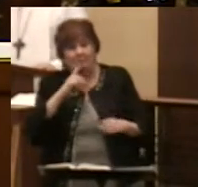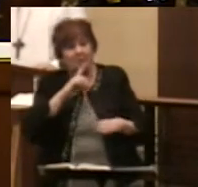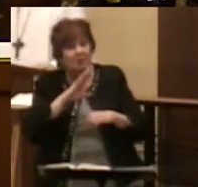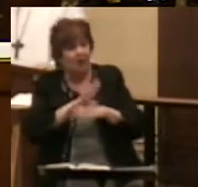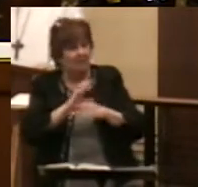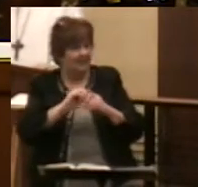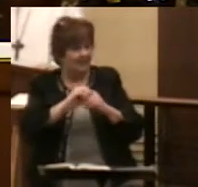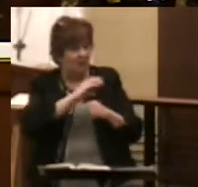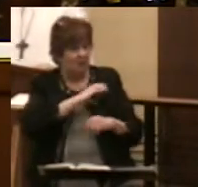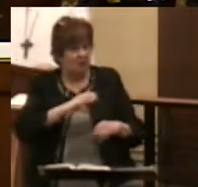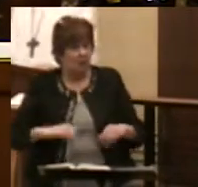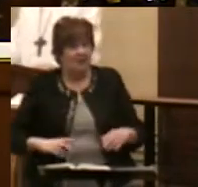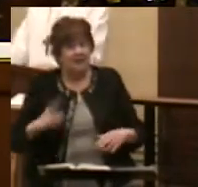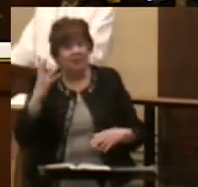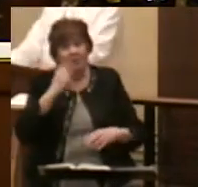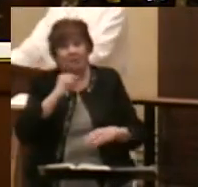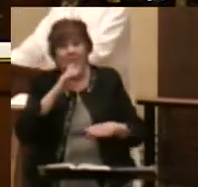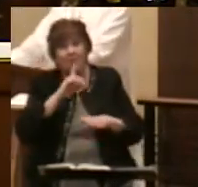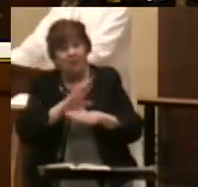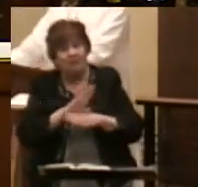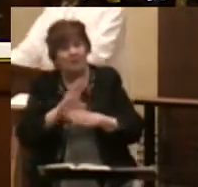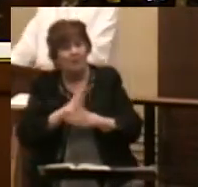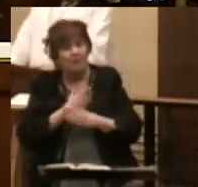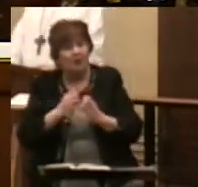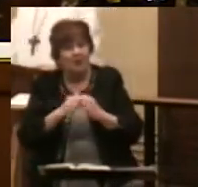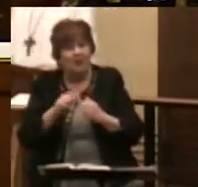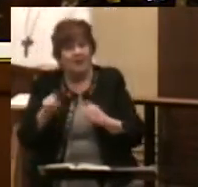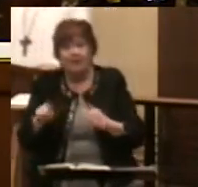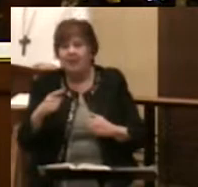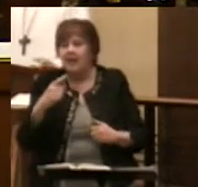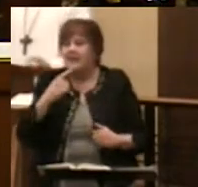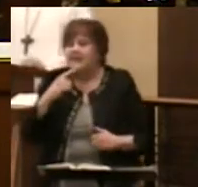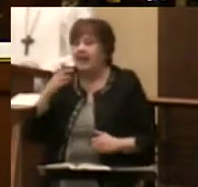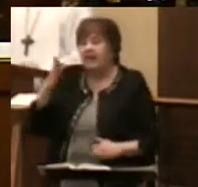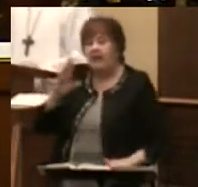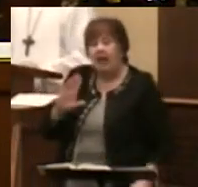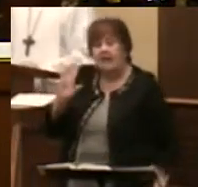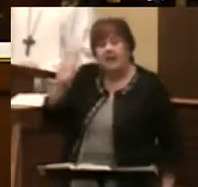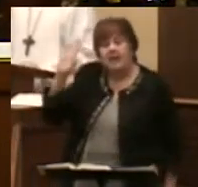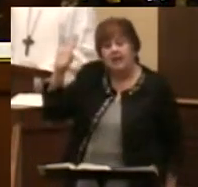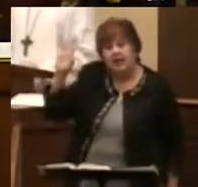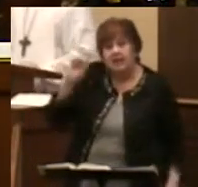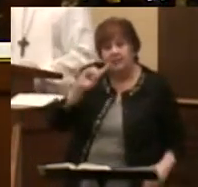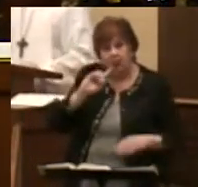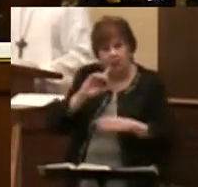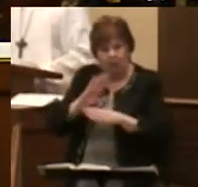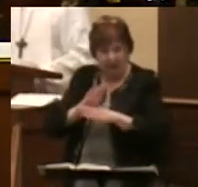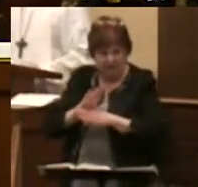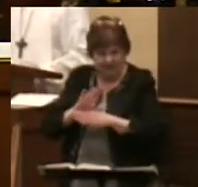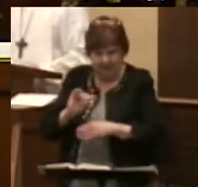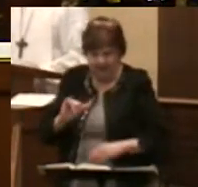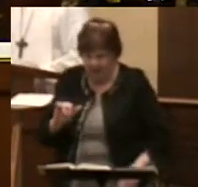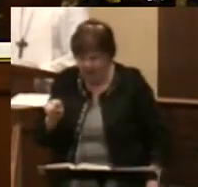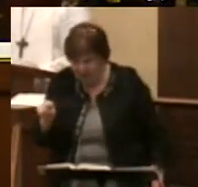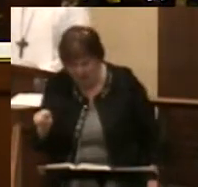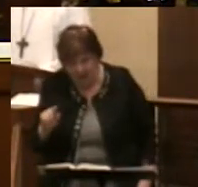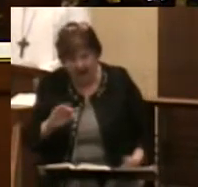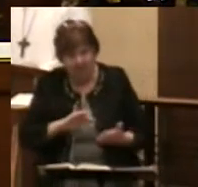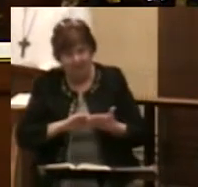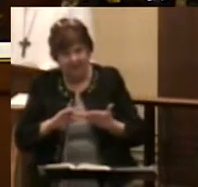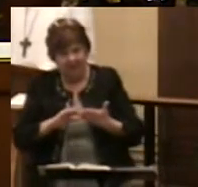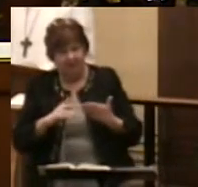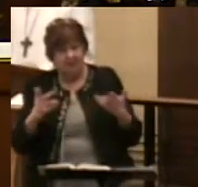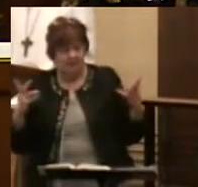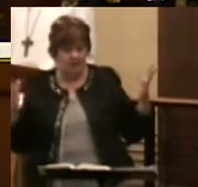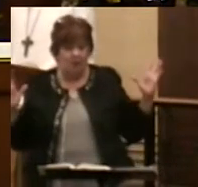beautiful promise to share with him and so I said God's promise is that you are forgiven and so